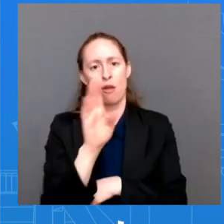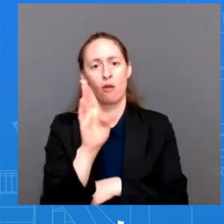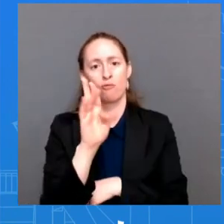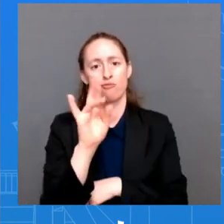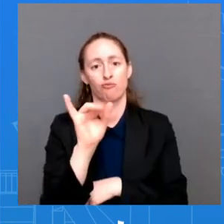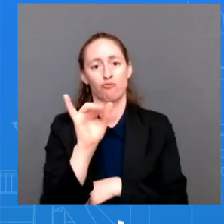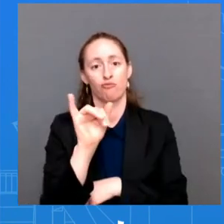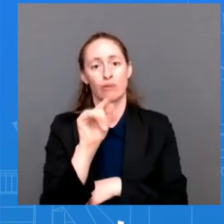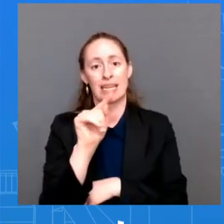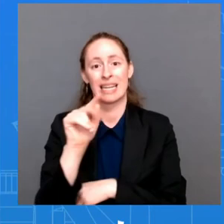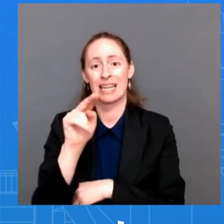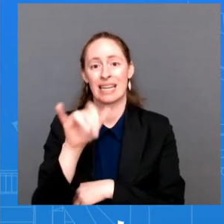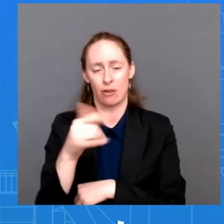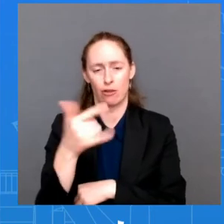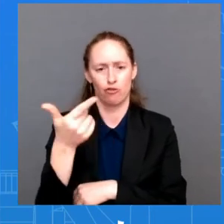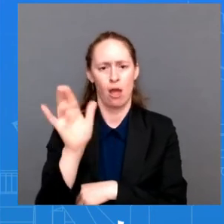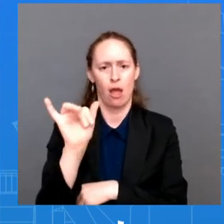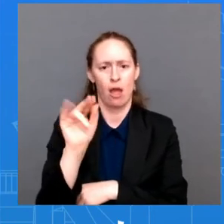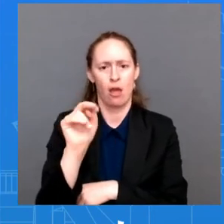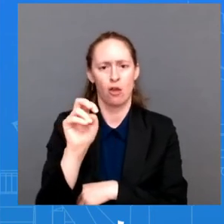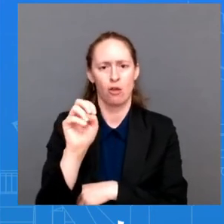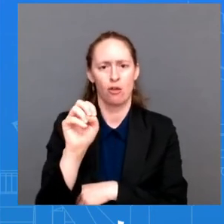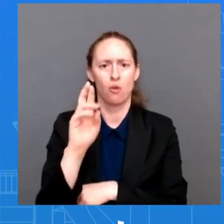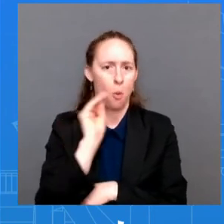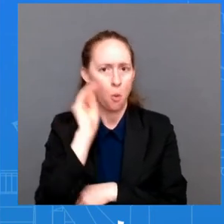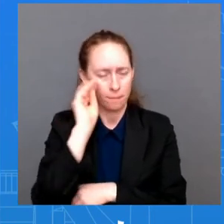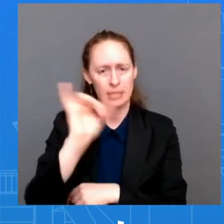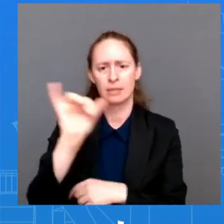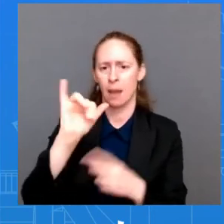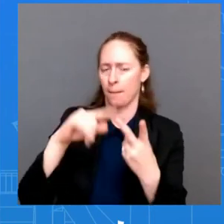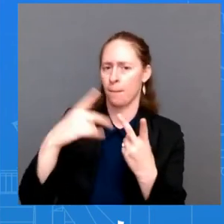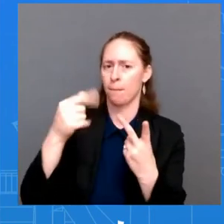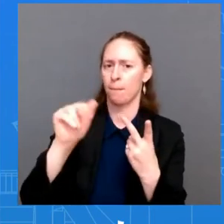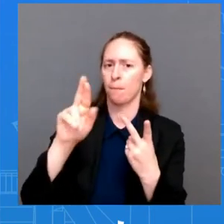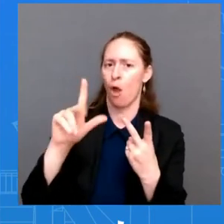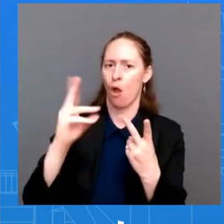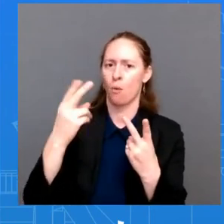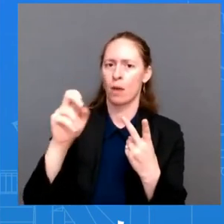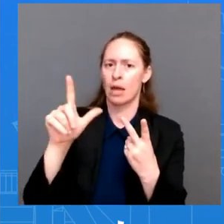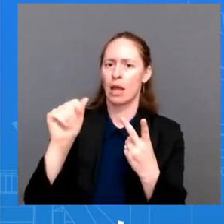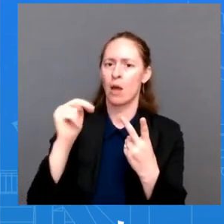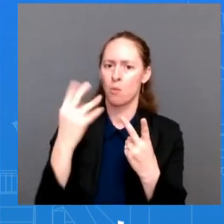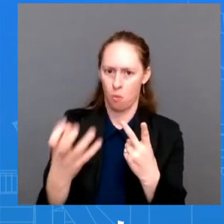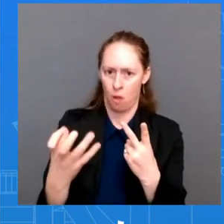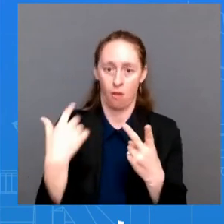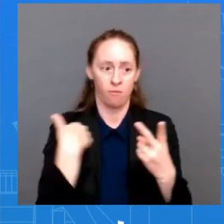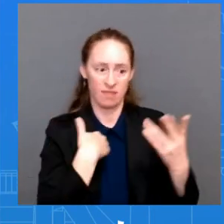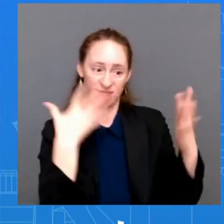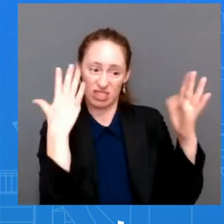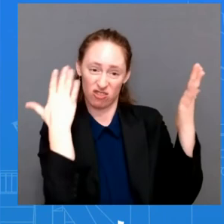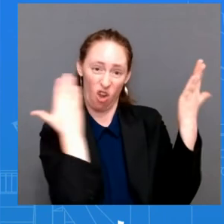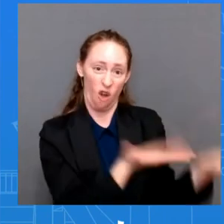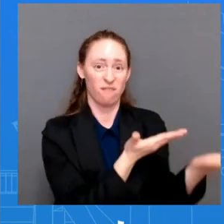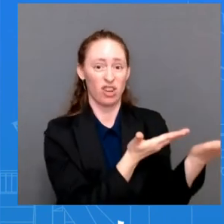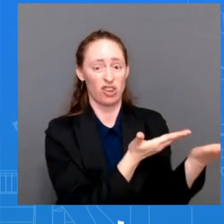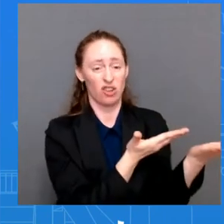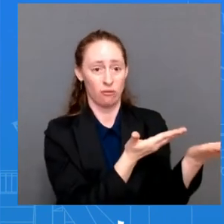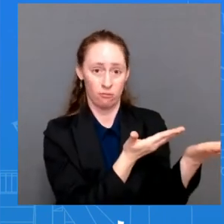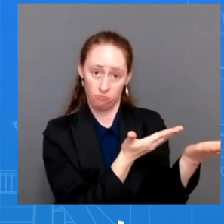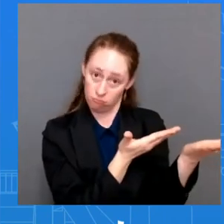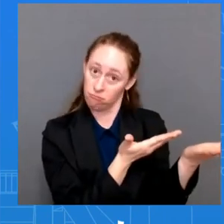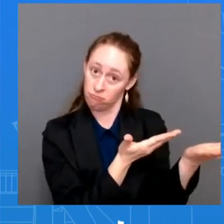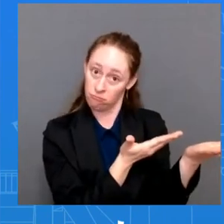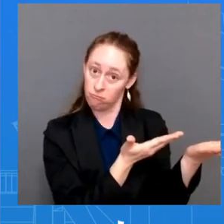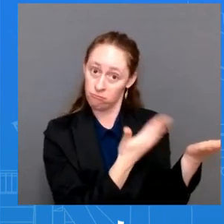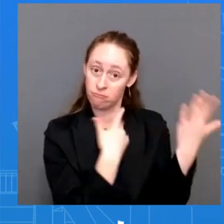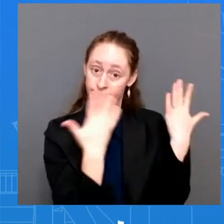about that we put forward a substantial offer uh and we you know we want to have a good faith